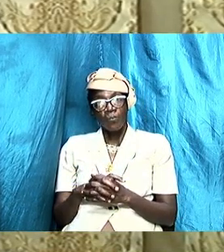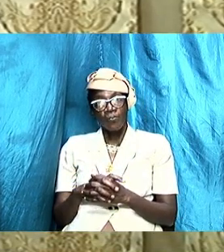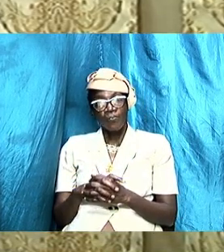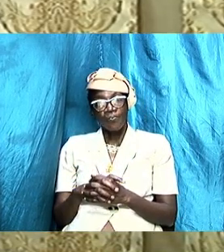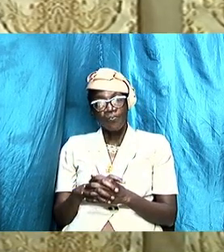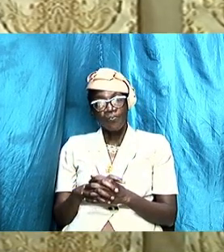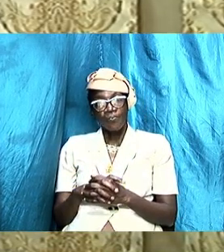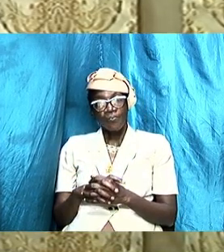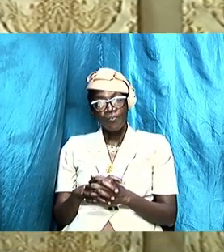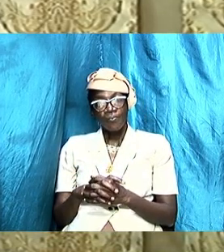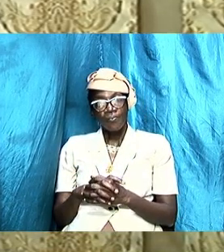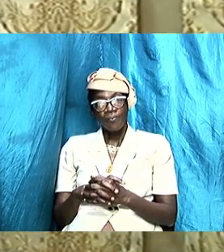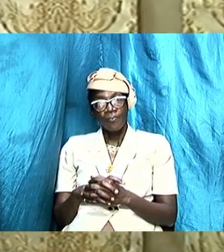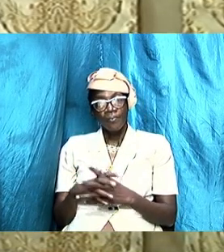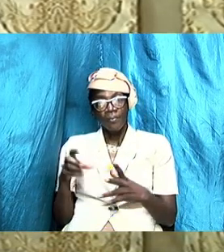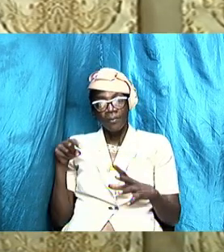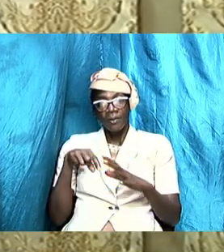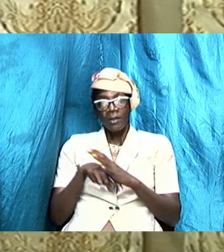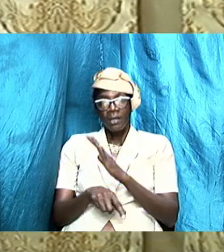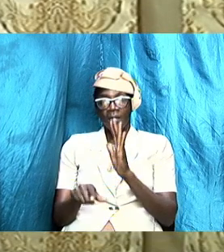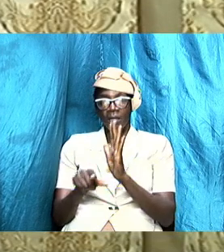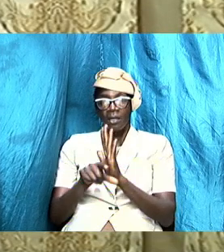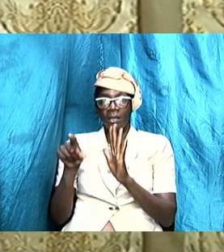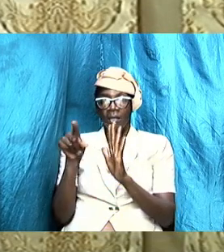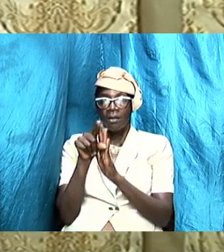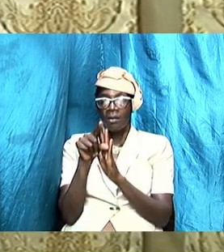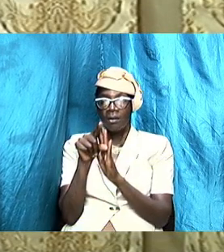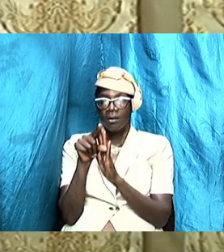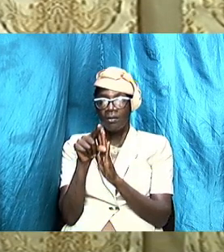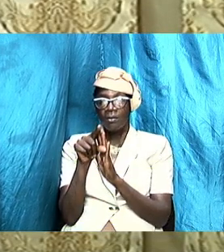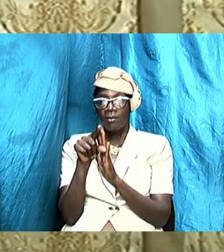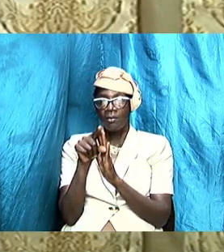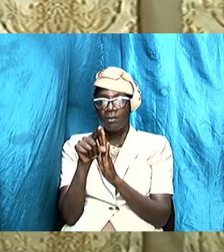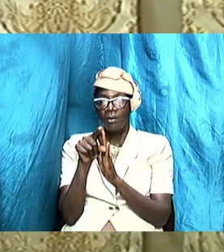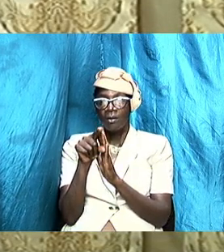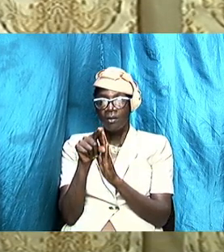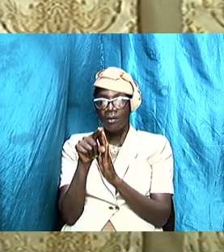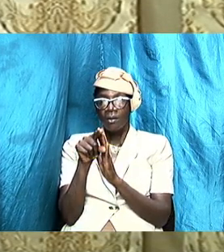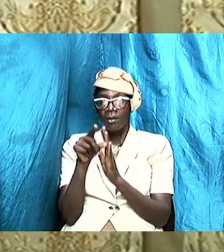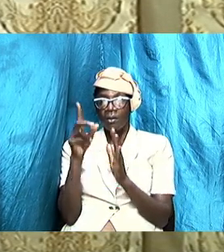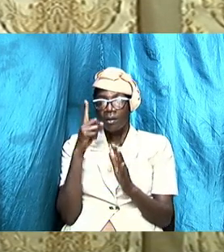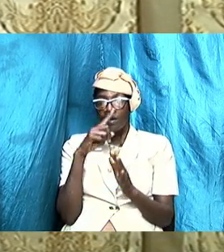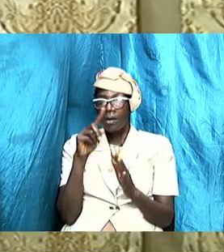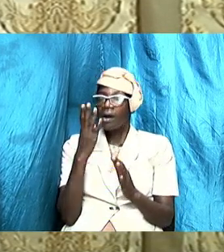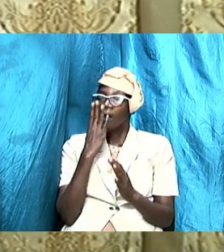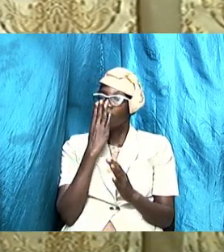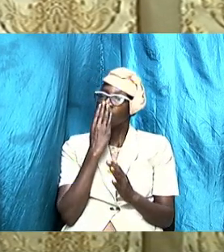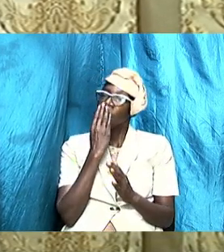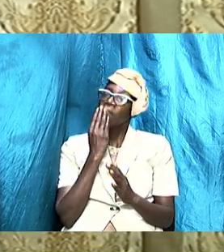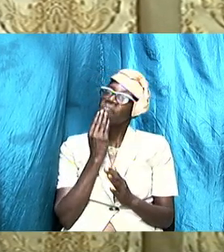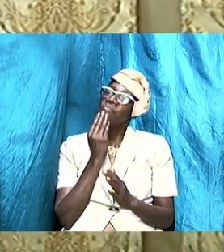in laws are precious people